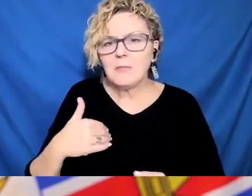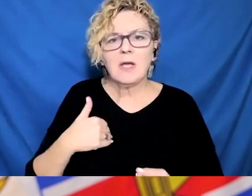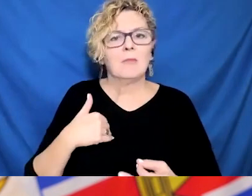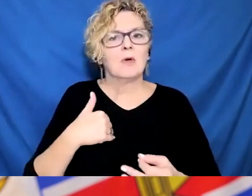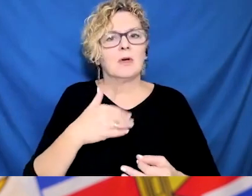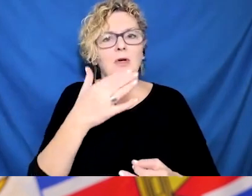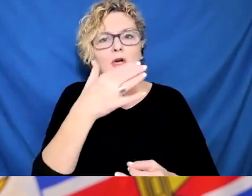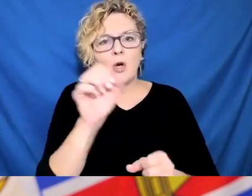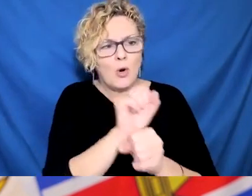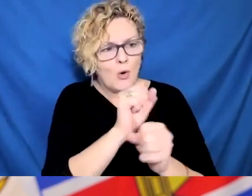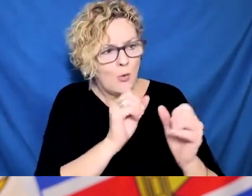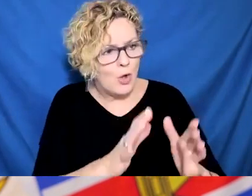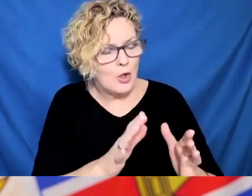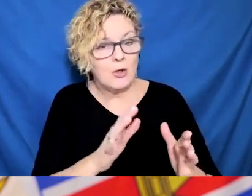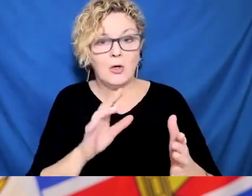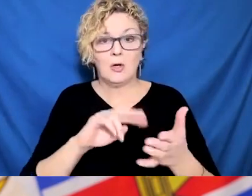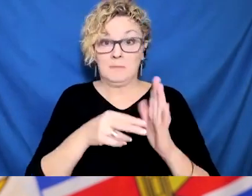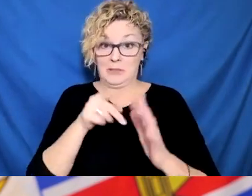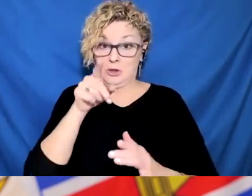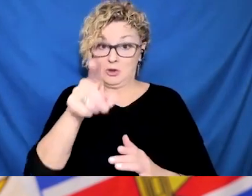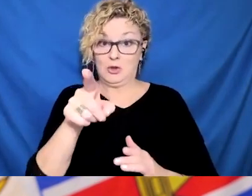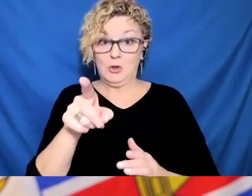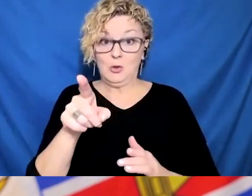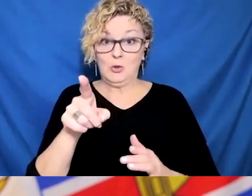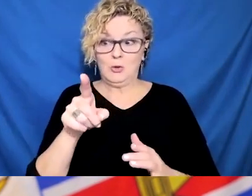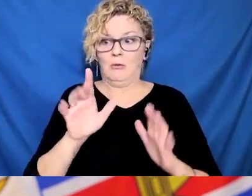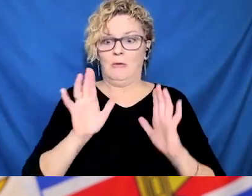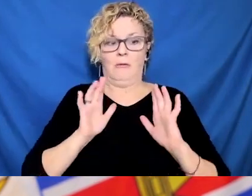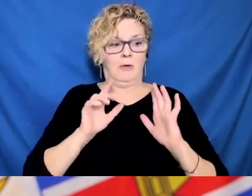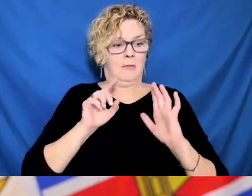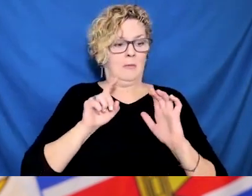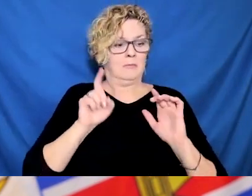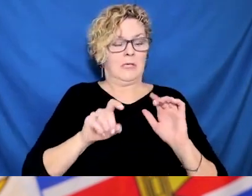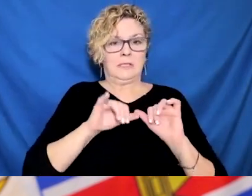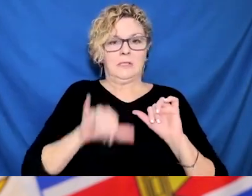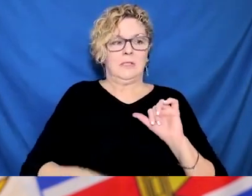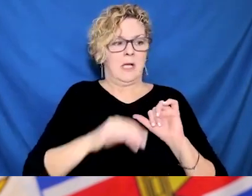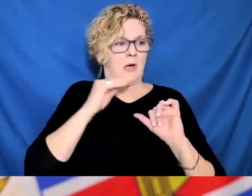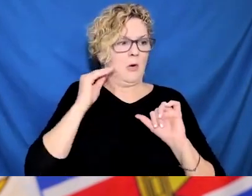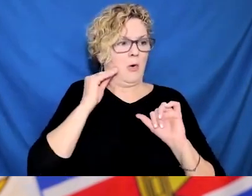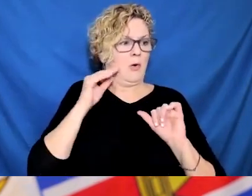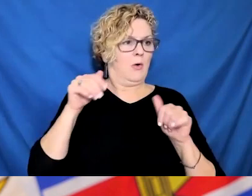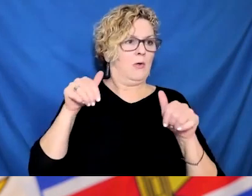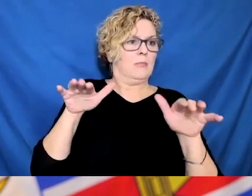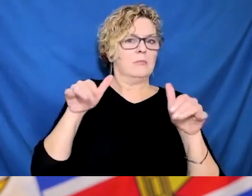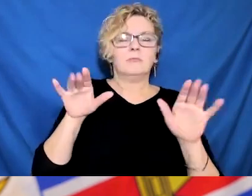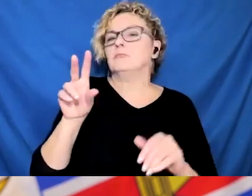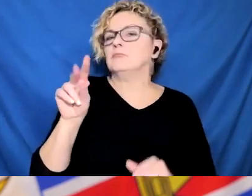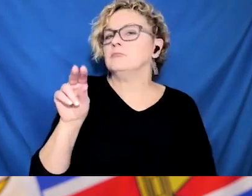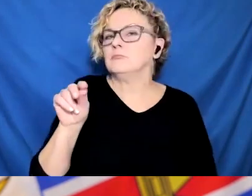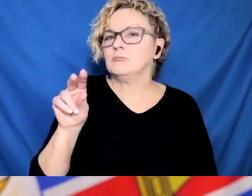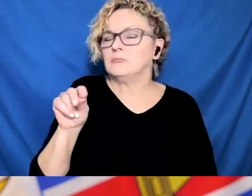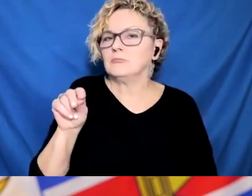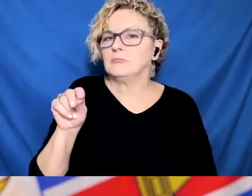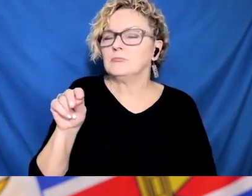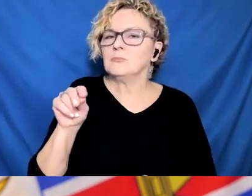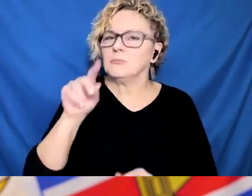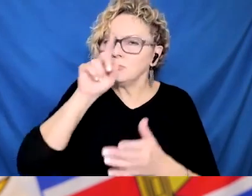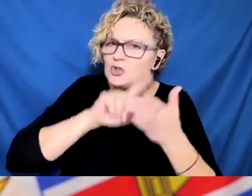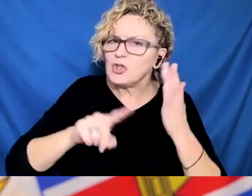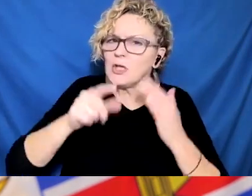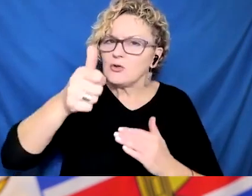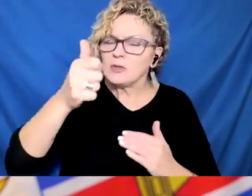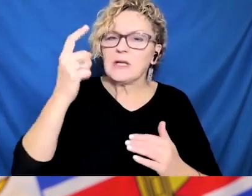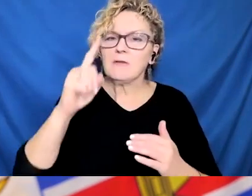requirements for self-isolation. I'll talk to those in a minute. So these are the requirements for unvaccinated